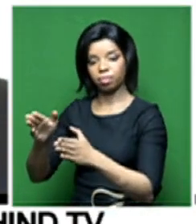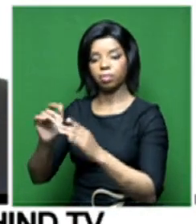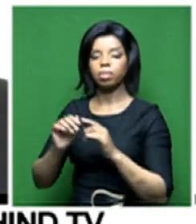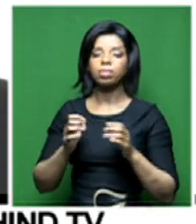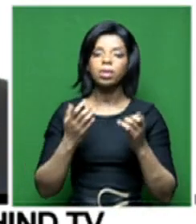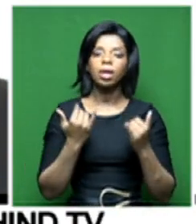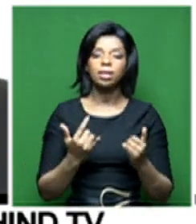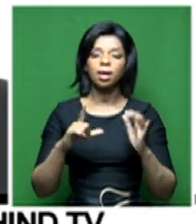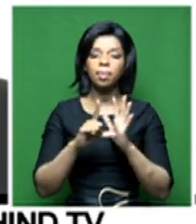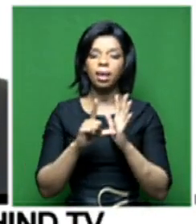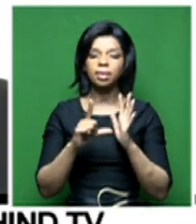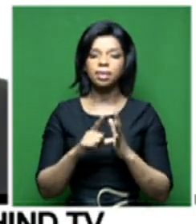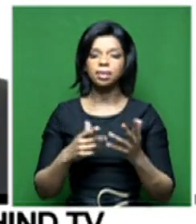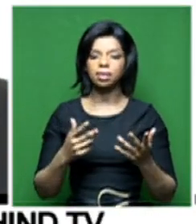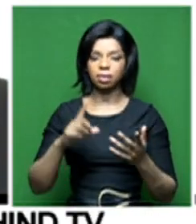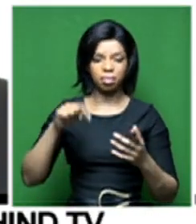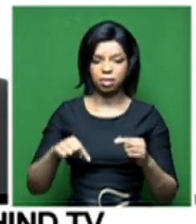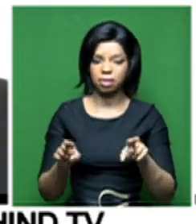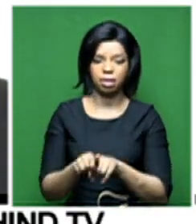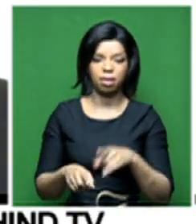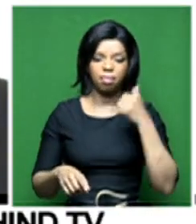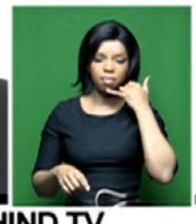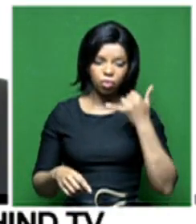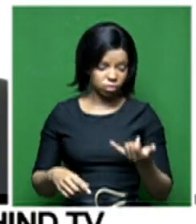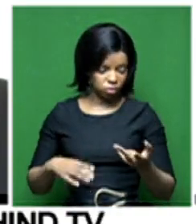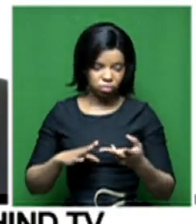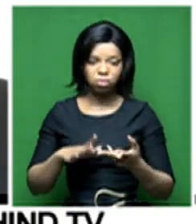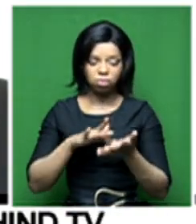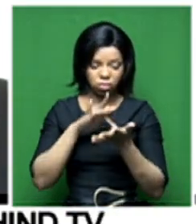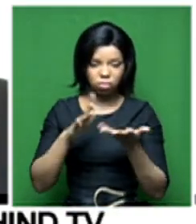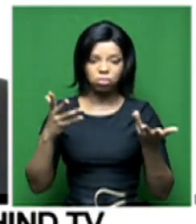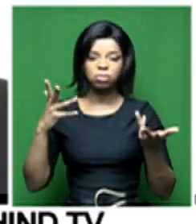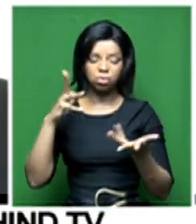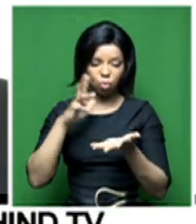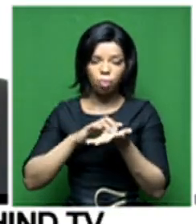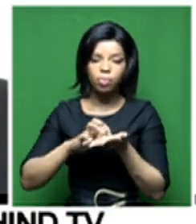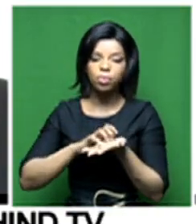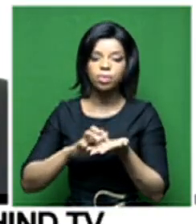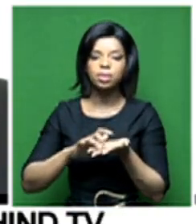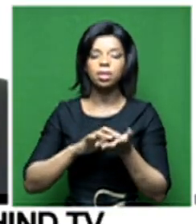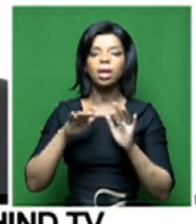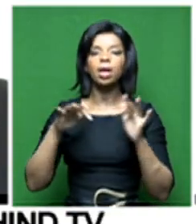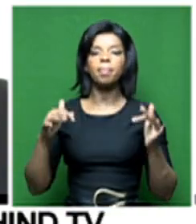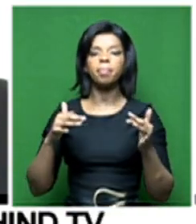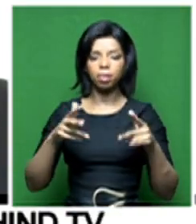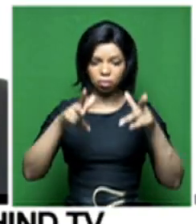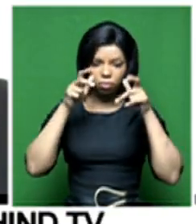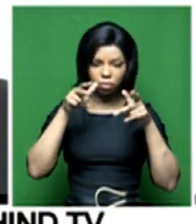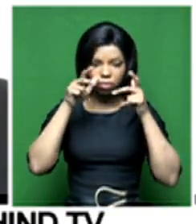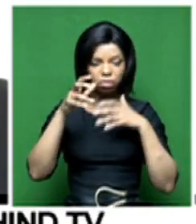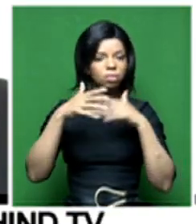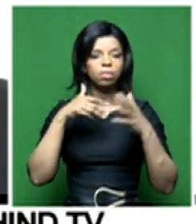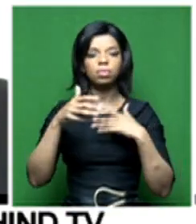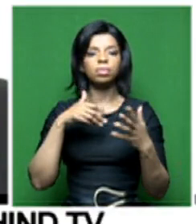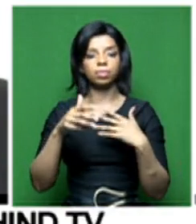to mobile devices, different tablets, computers, whatever it may be, where people are actually streaming any content.